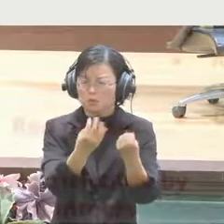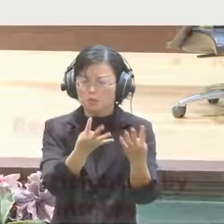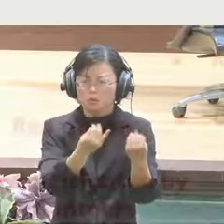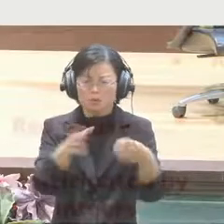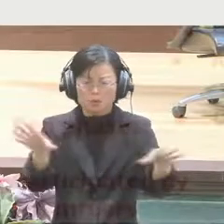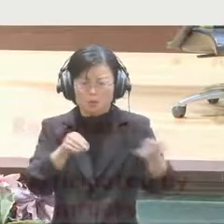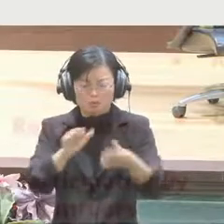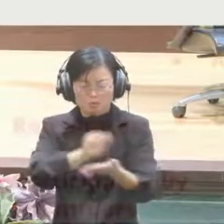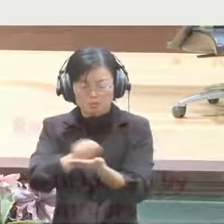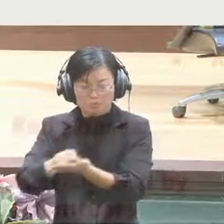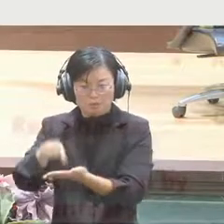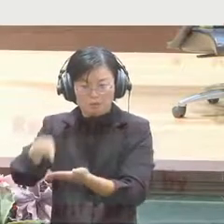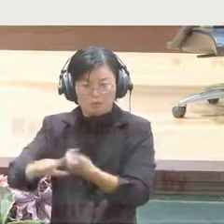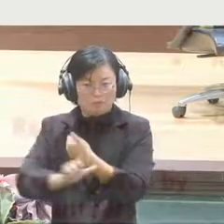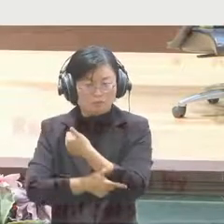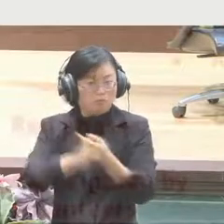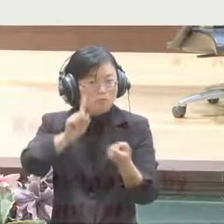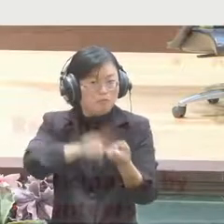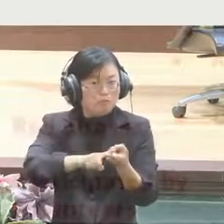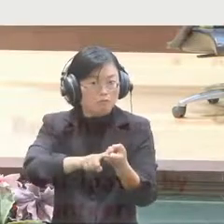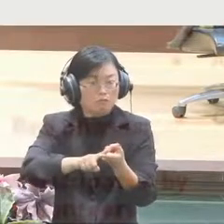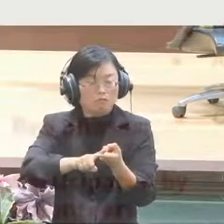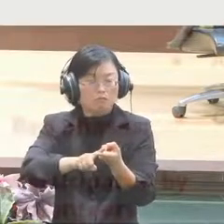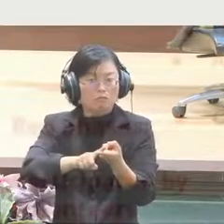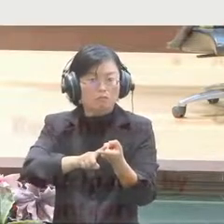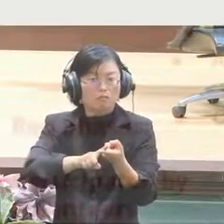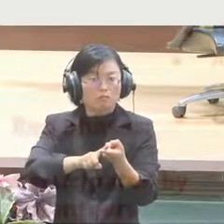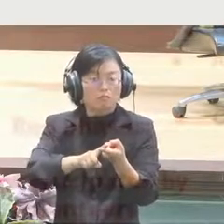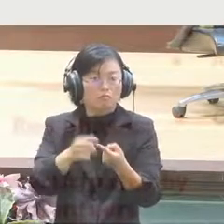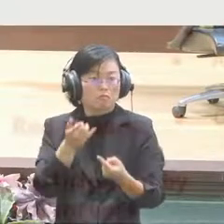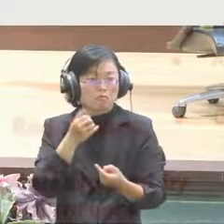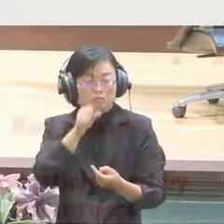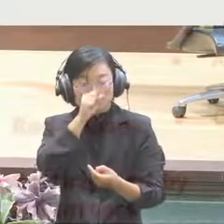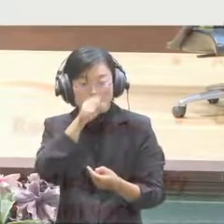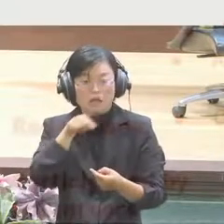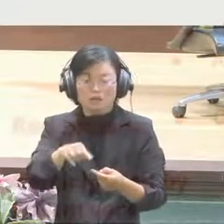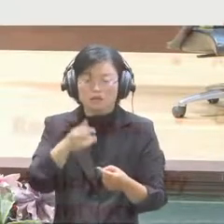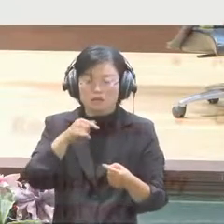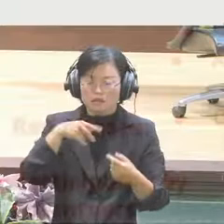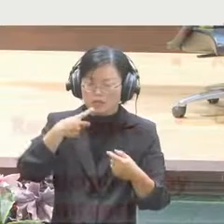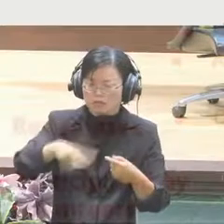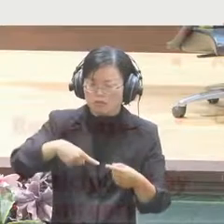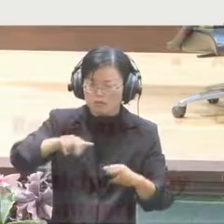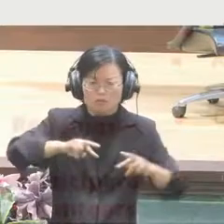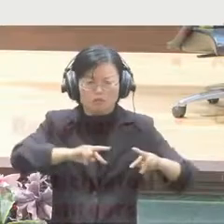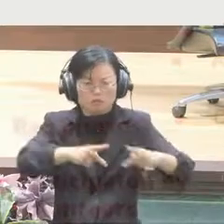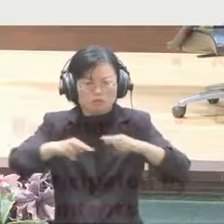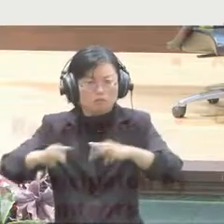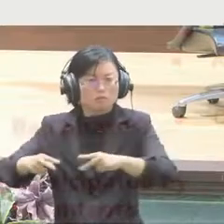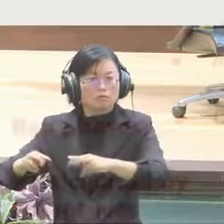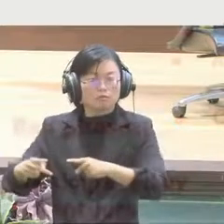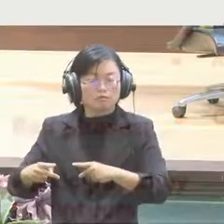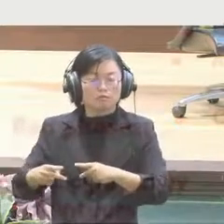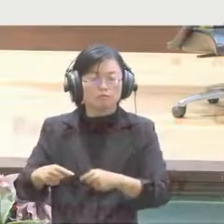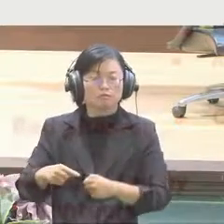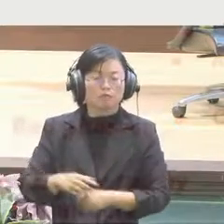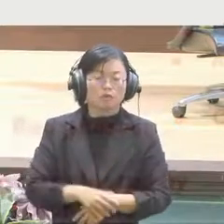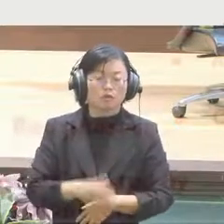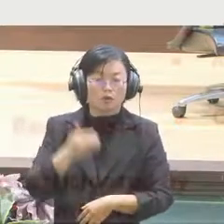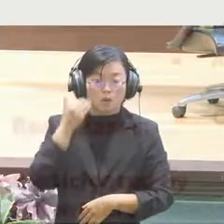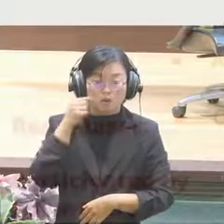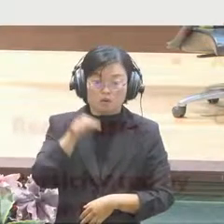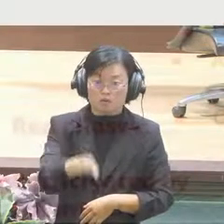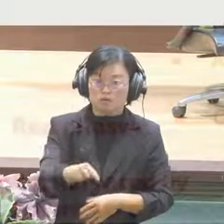adjust the methodology. After these phases, we move to the most important part. That is the